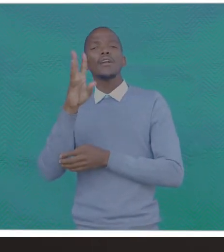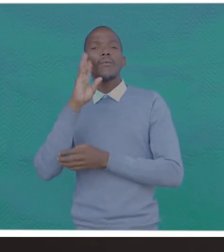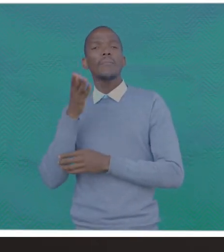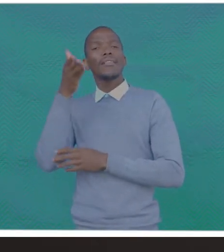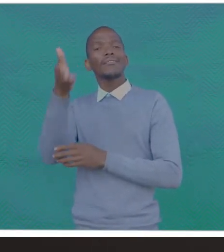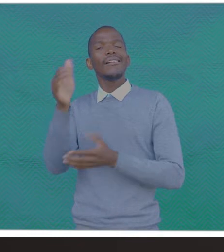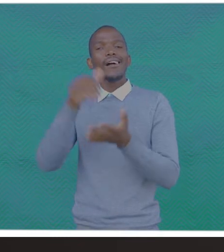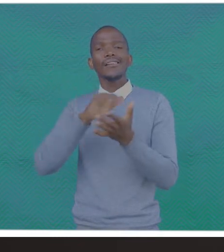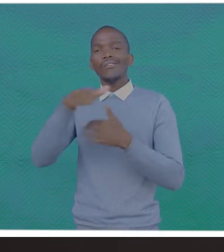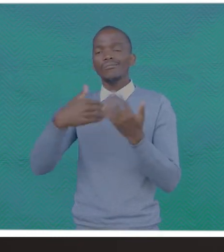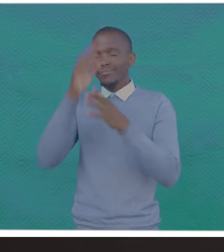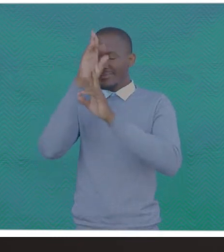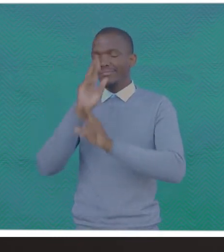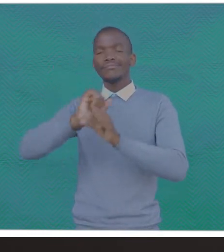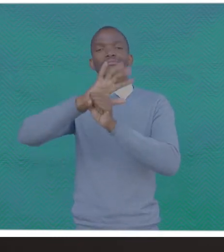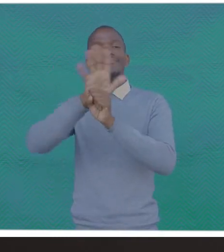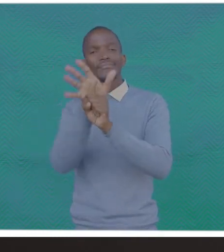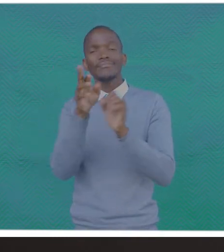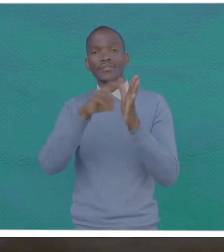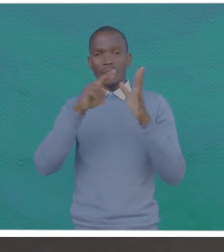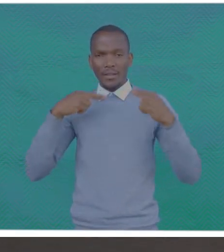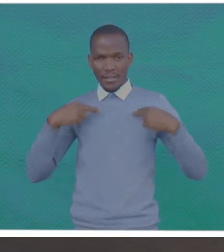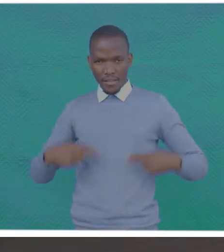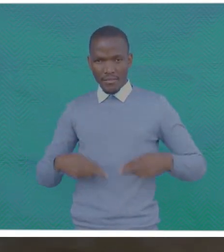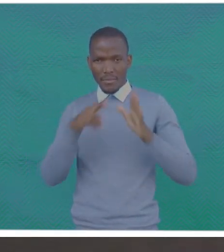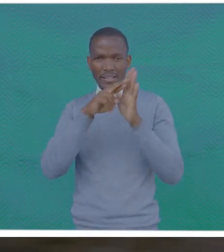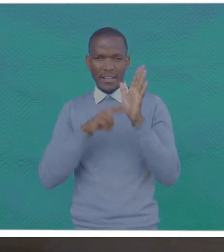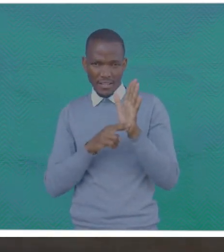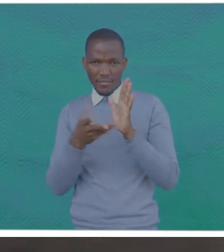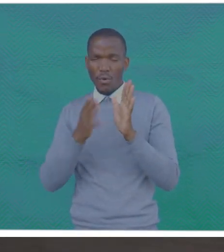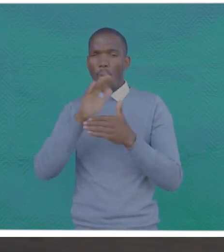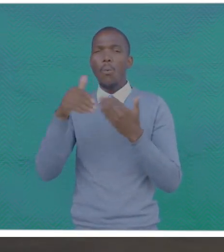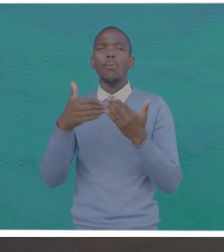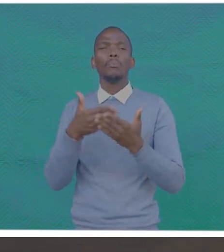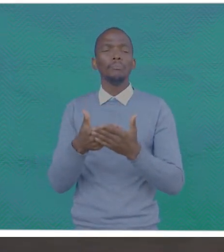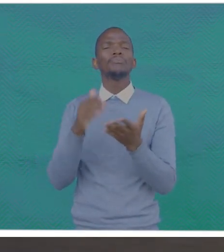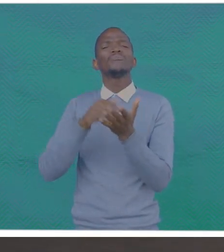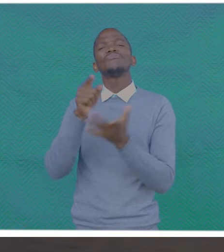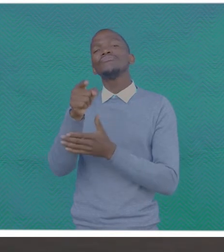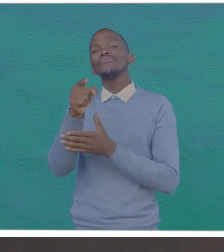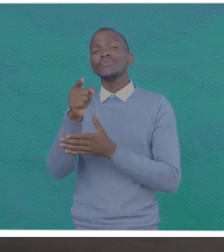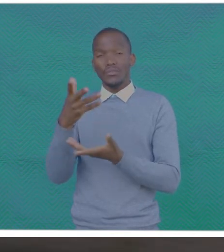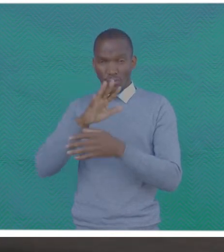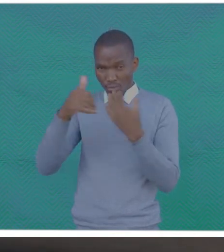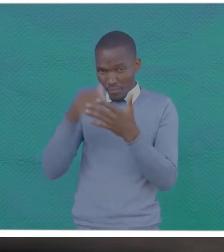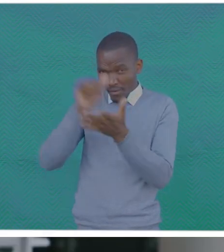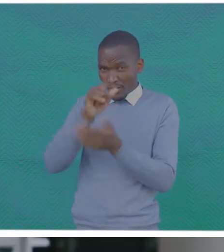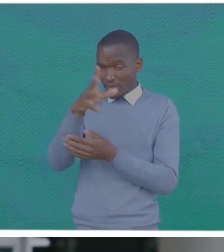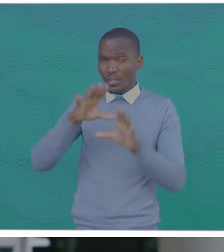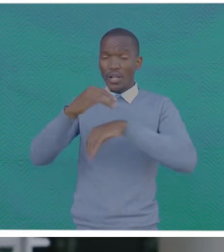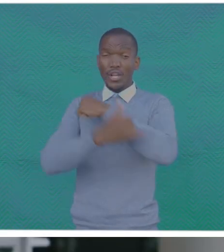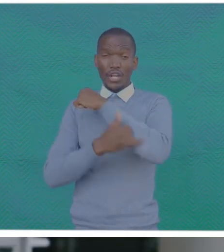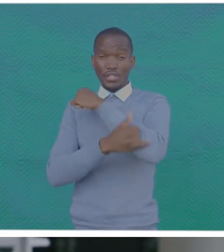The Batanani Walk will be physical but will follow all COVID protocols to allow us to walk together as a